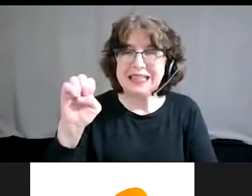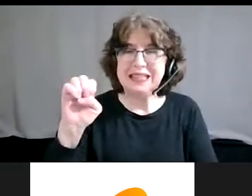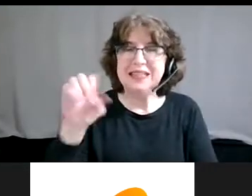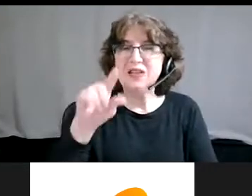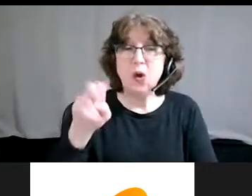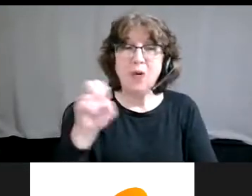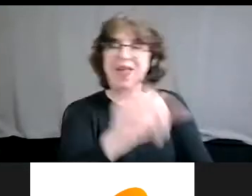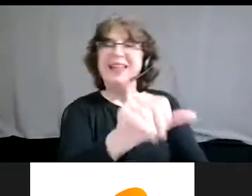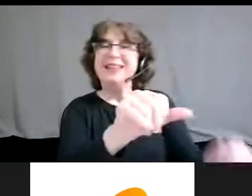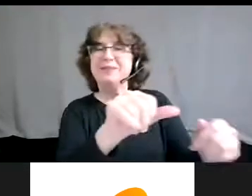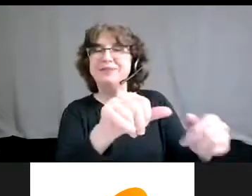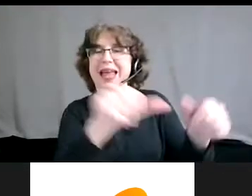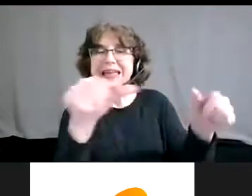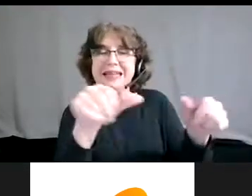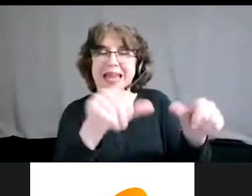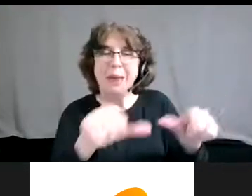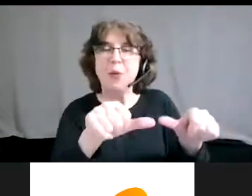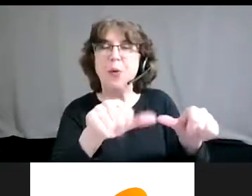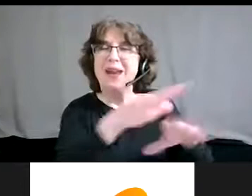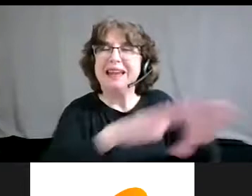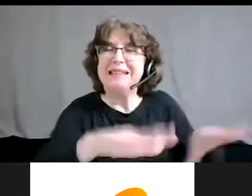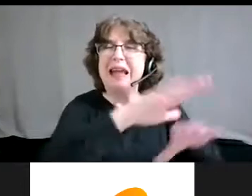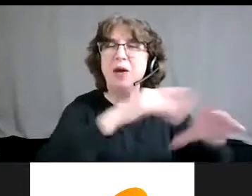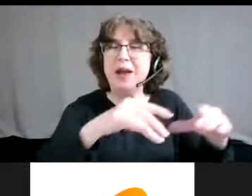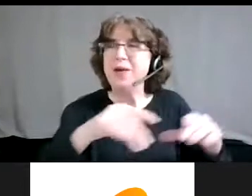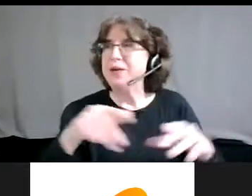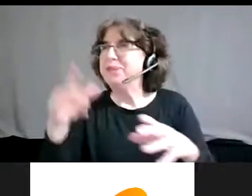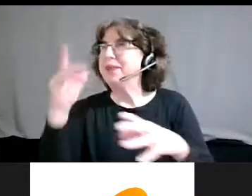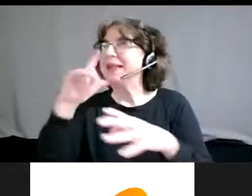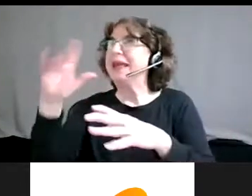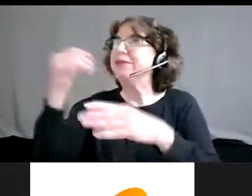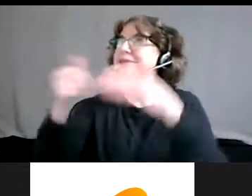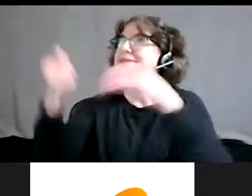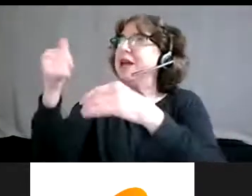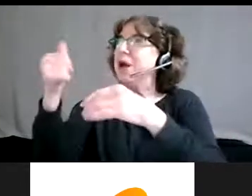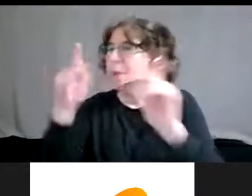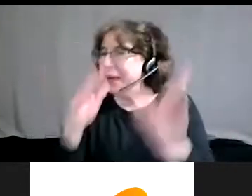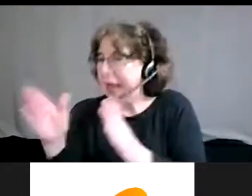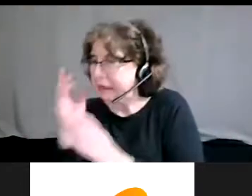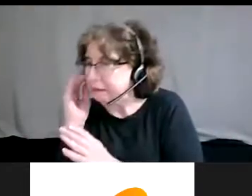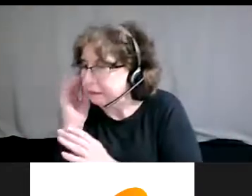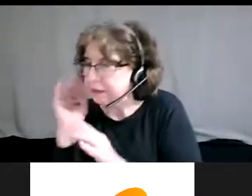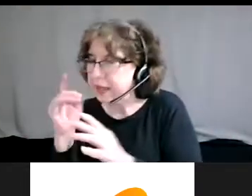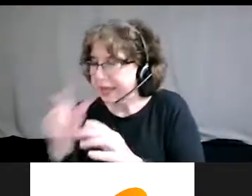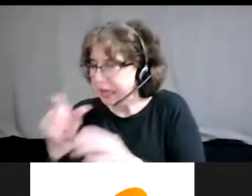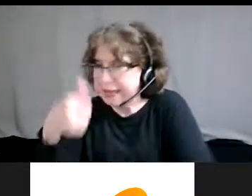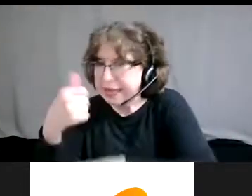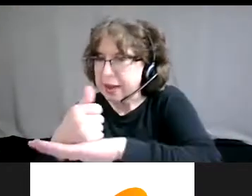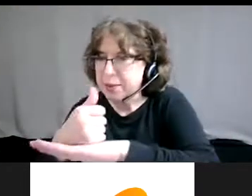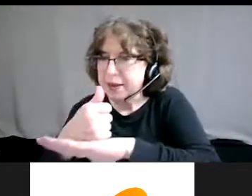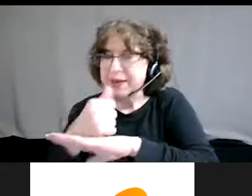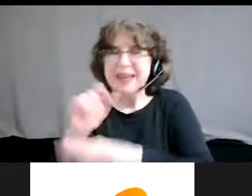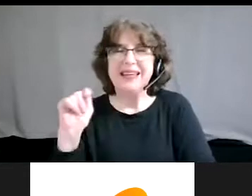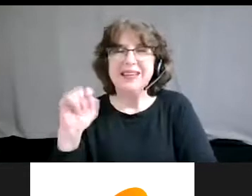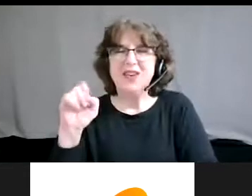planning, say like a toxic site, like a, like a, like a highway or, um, and a power